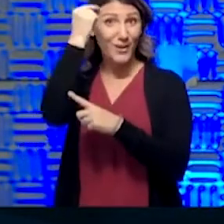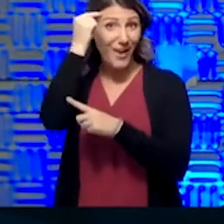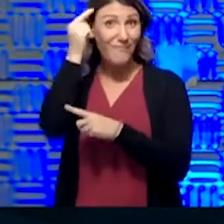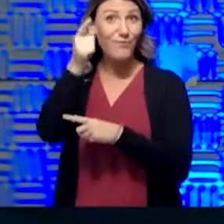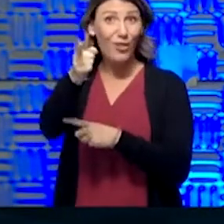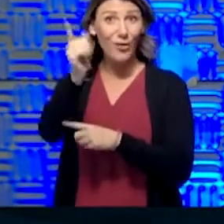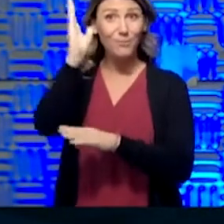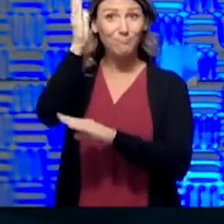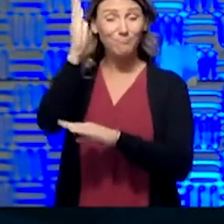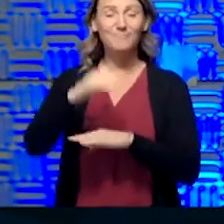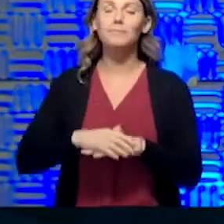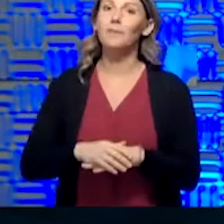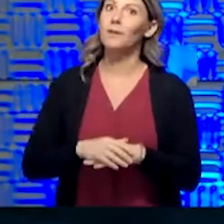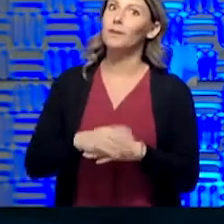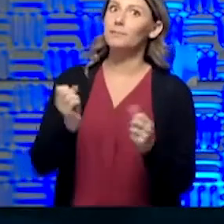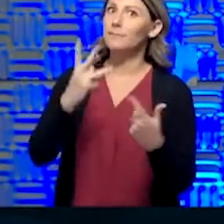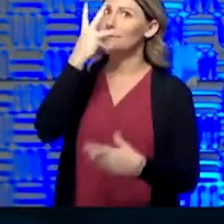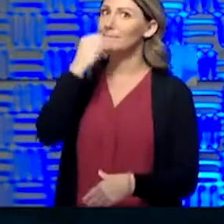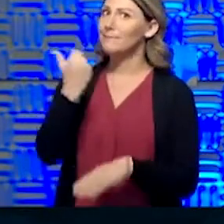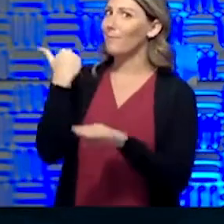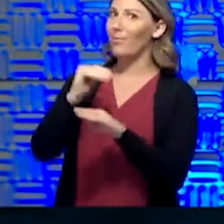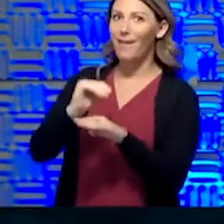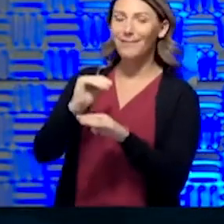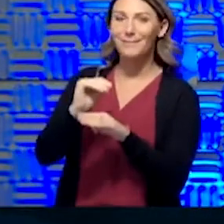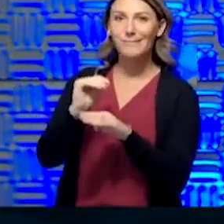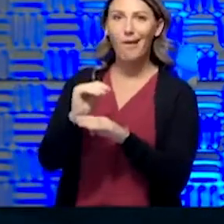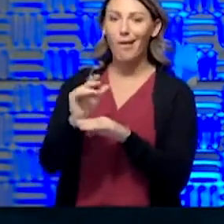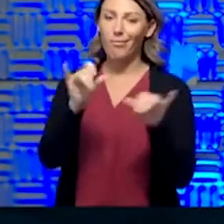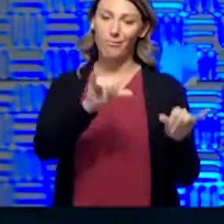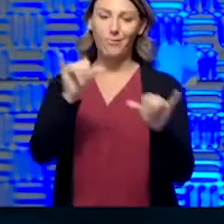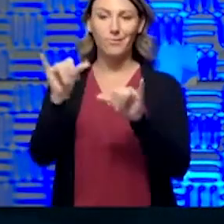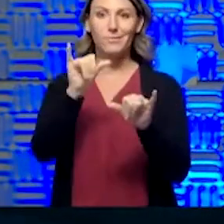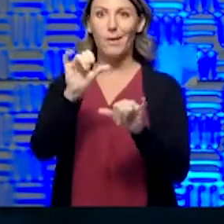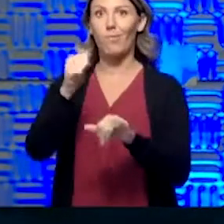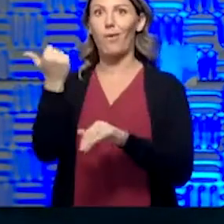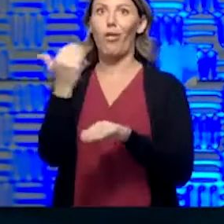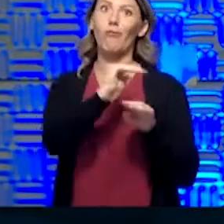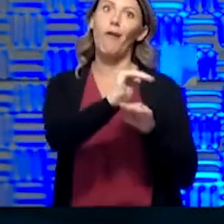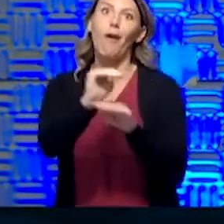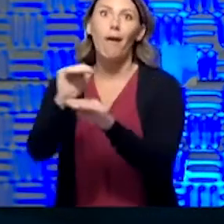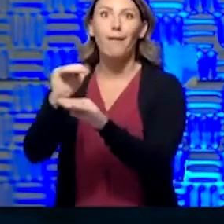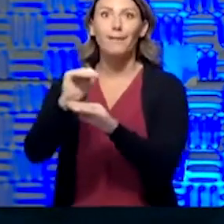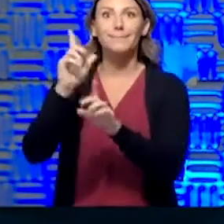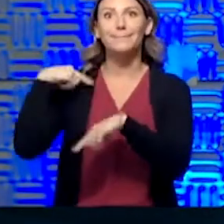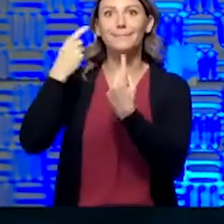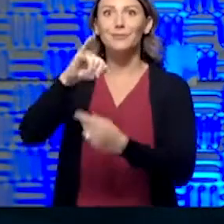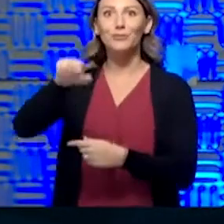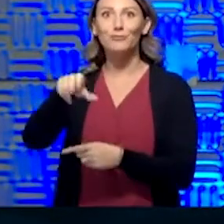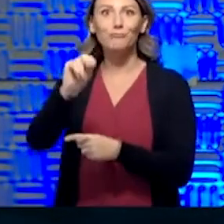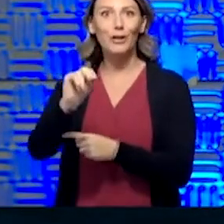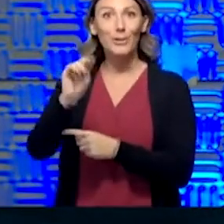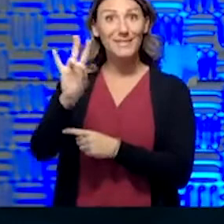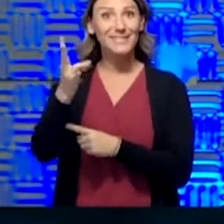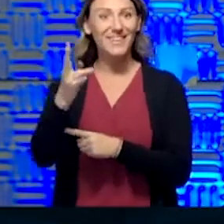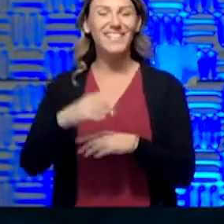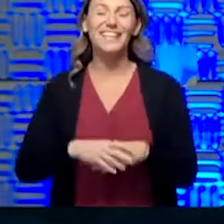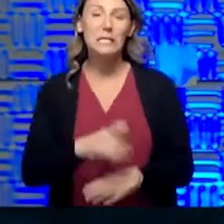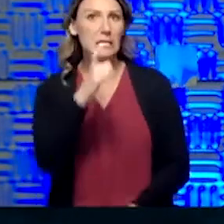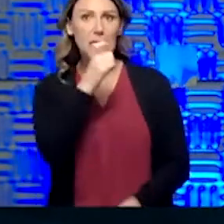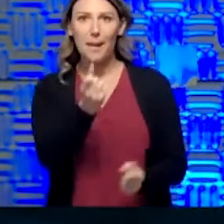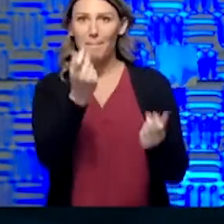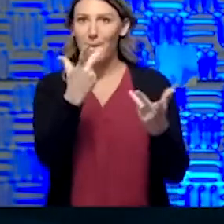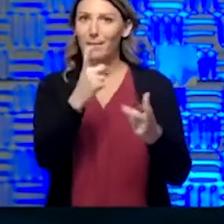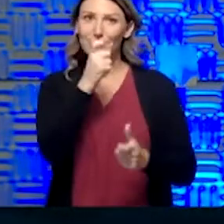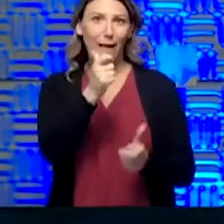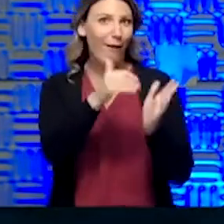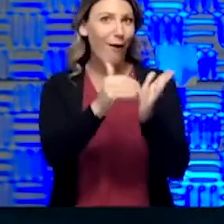Well, I got as much sleep last night as I've gotten every other night since January 7th. Okay, so not much, not often. I don't know how